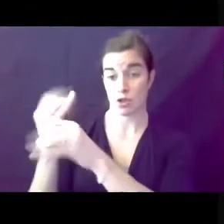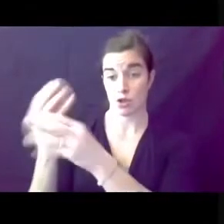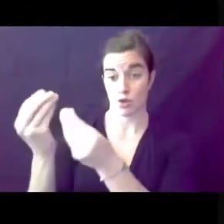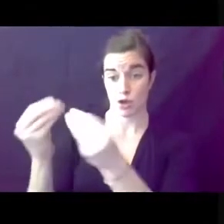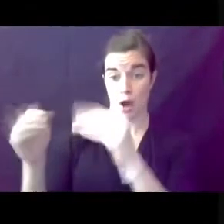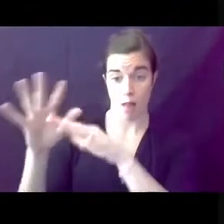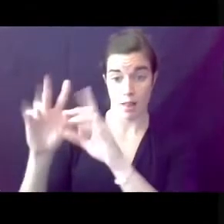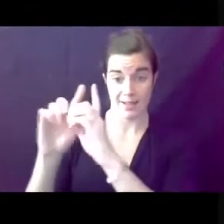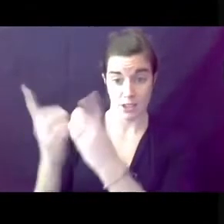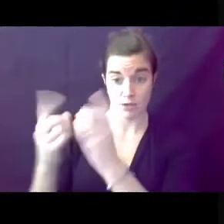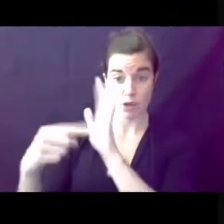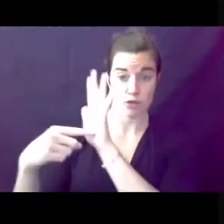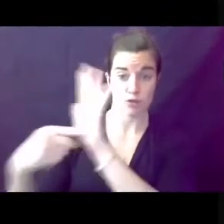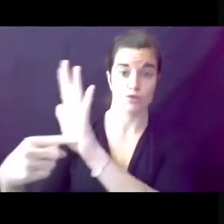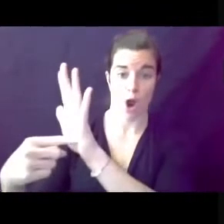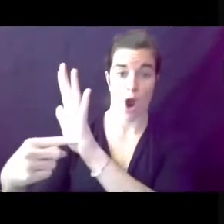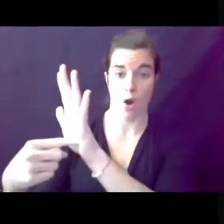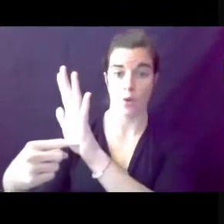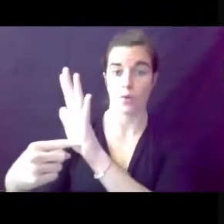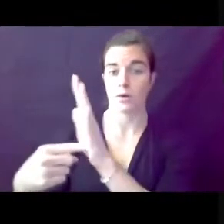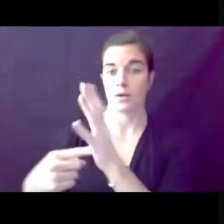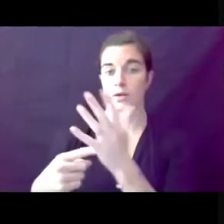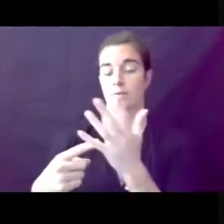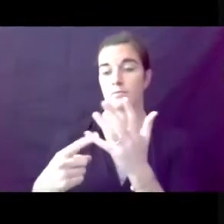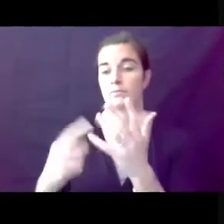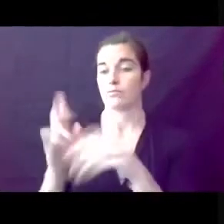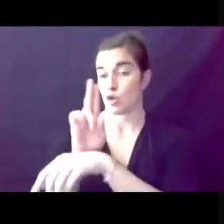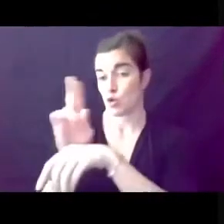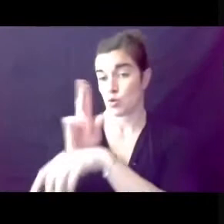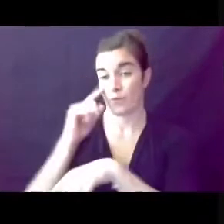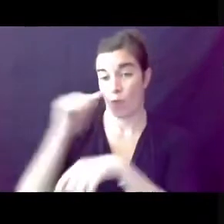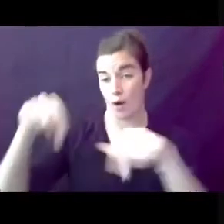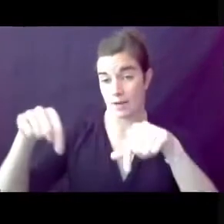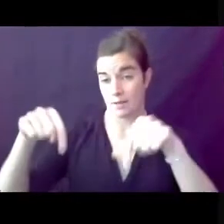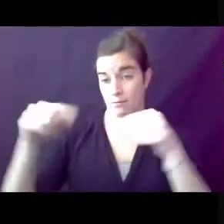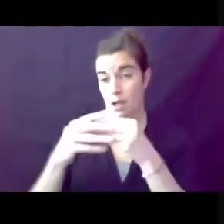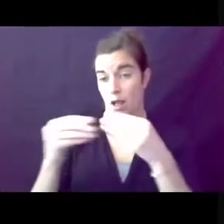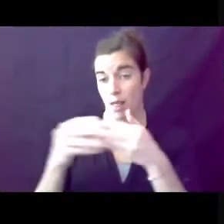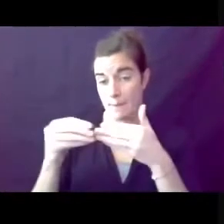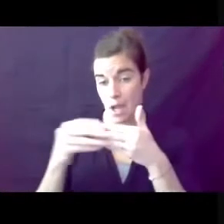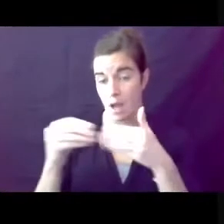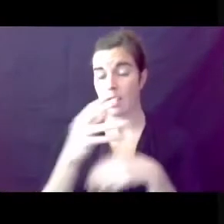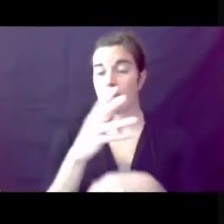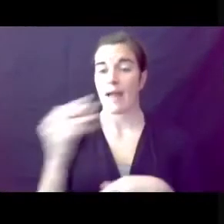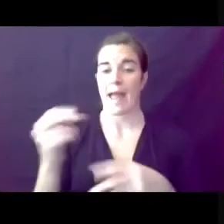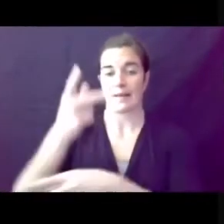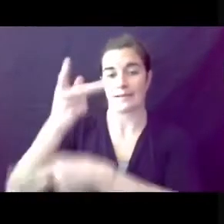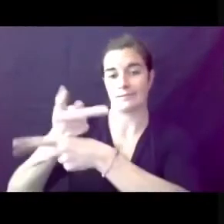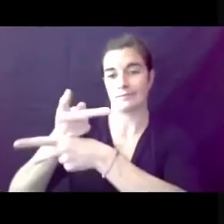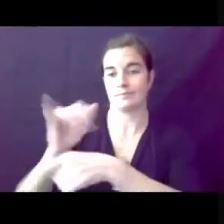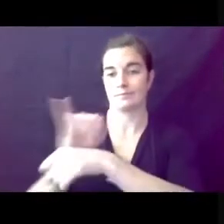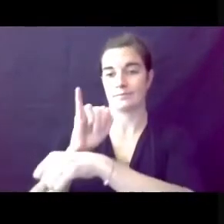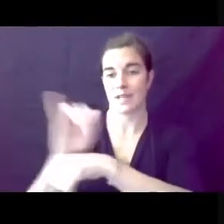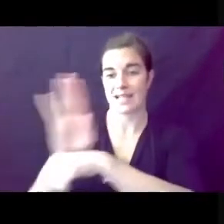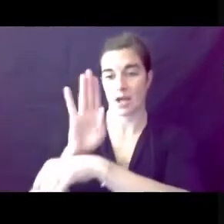to reflect the heavy presence of these uses in Columbia, and we also are retaining our industrial districts.